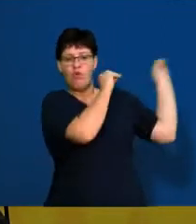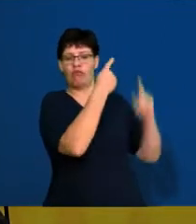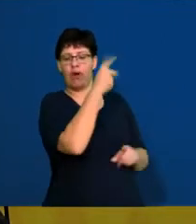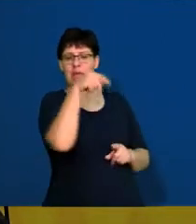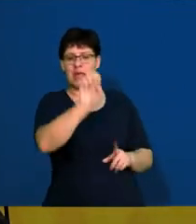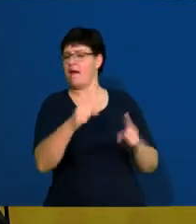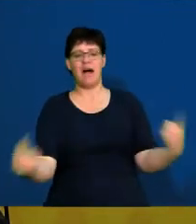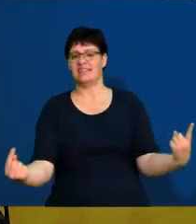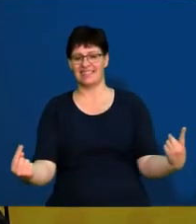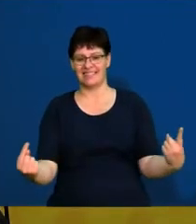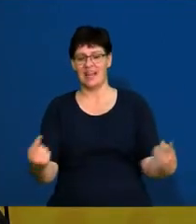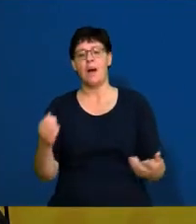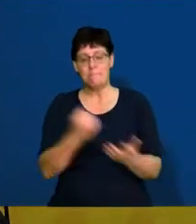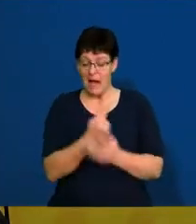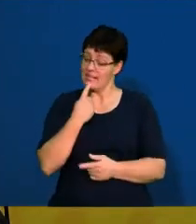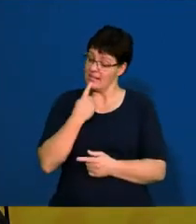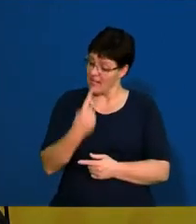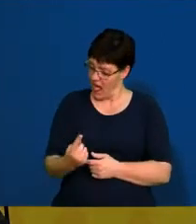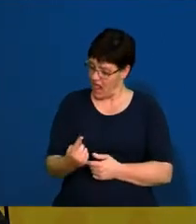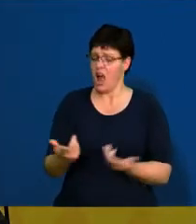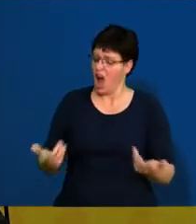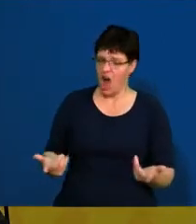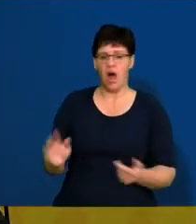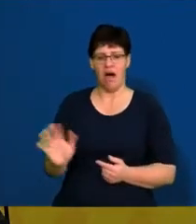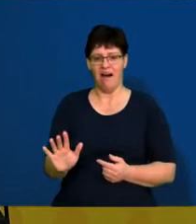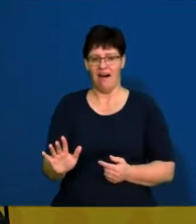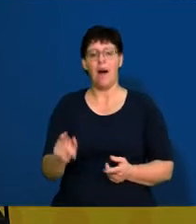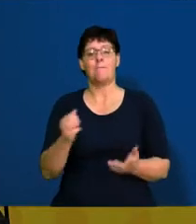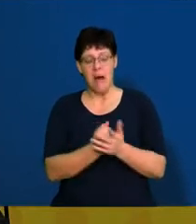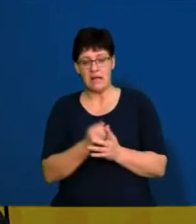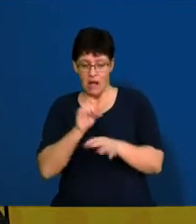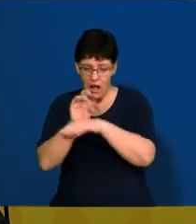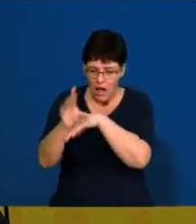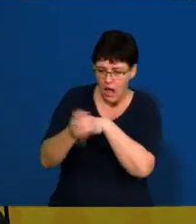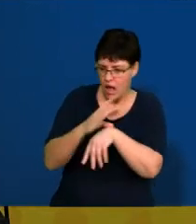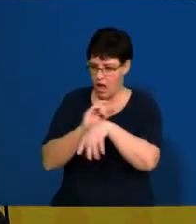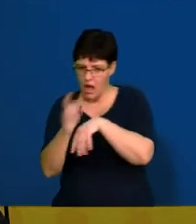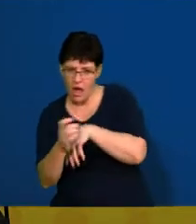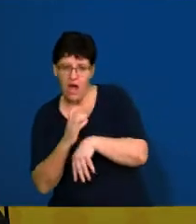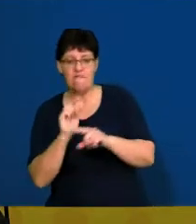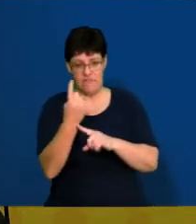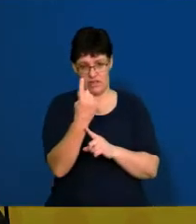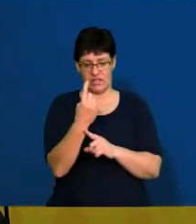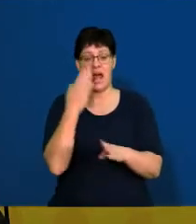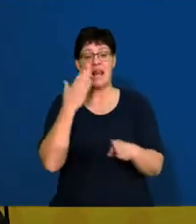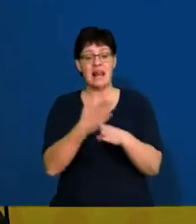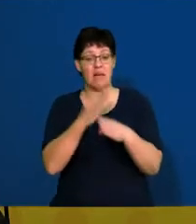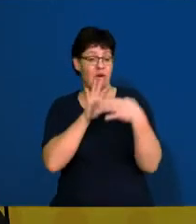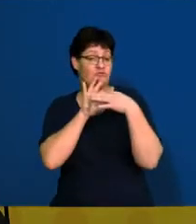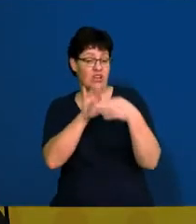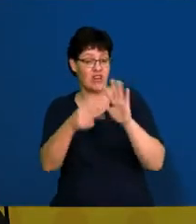tell the employees what's happening. There has to be consultation between the employees. And the Labor Relations Act